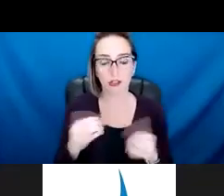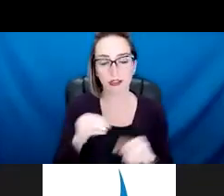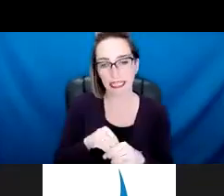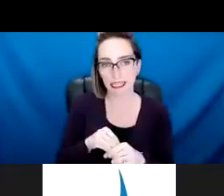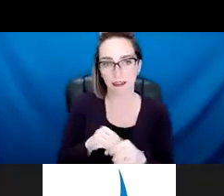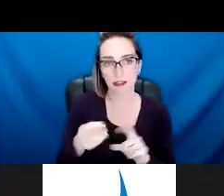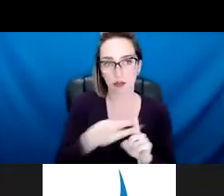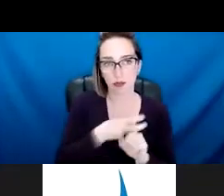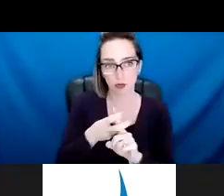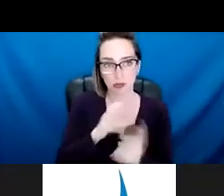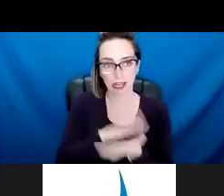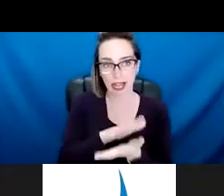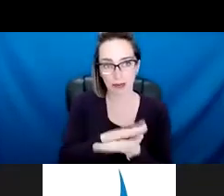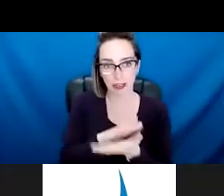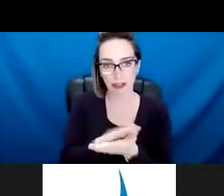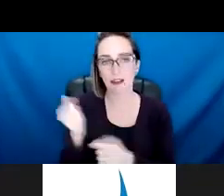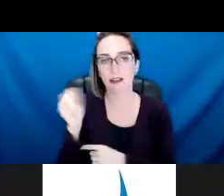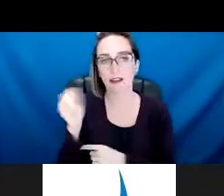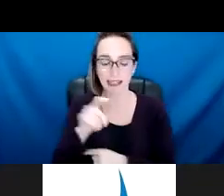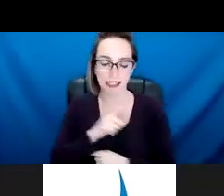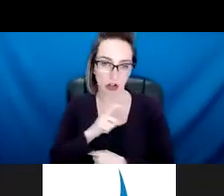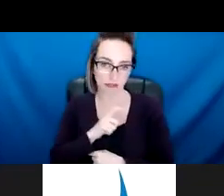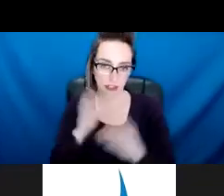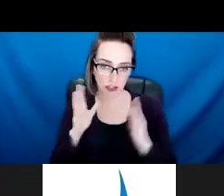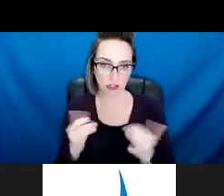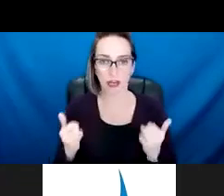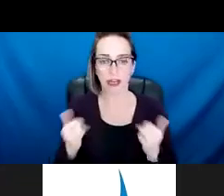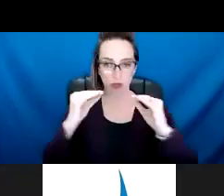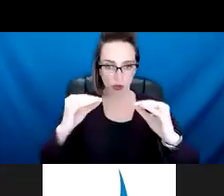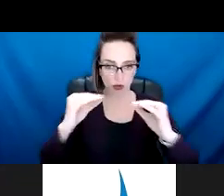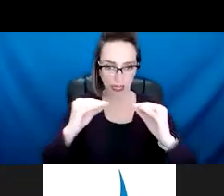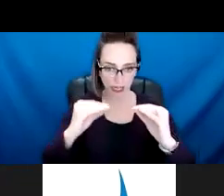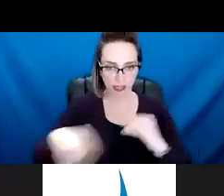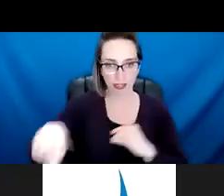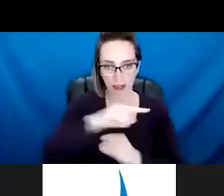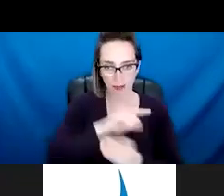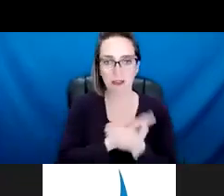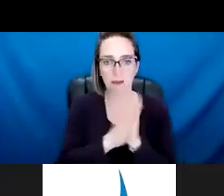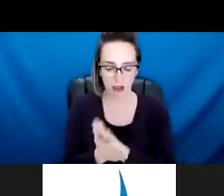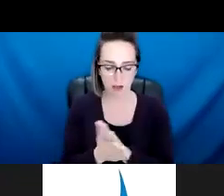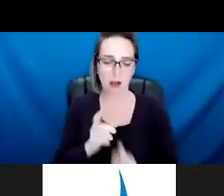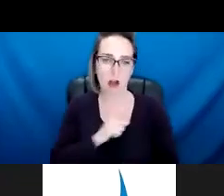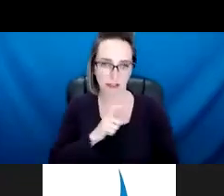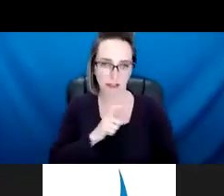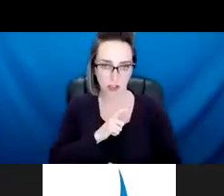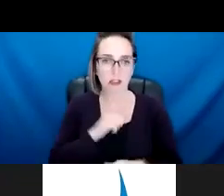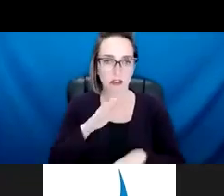That is approximately 19 officers that we are training to become recruit officers on our street.